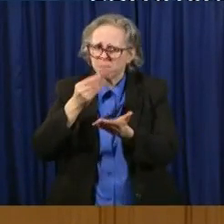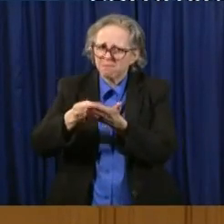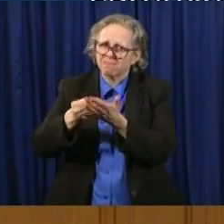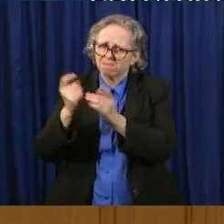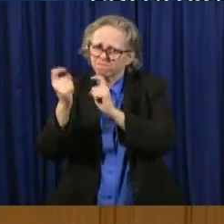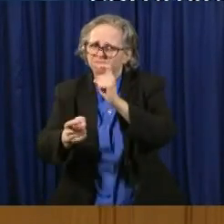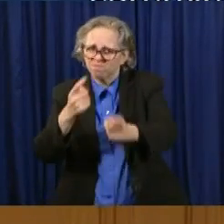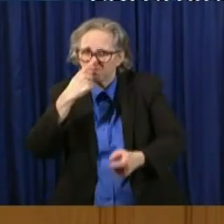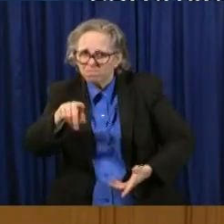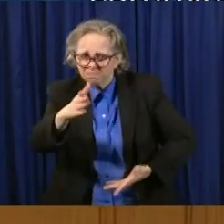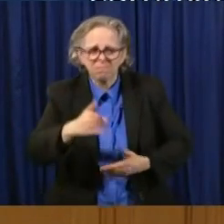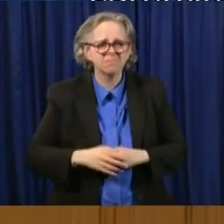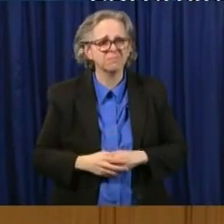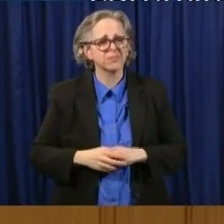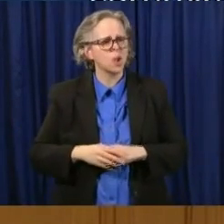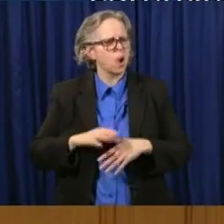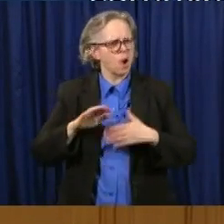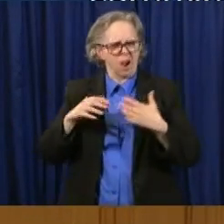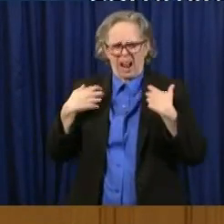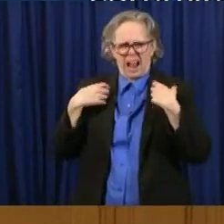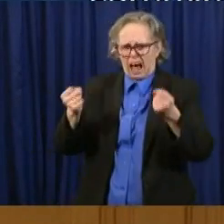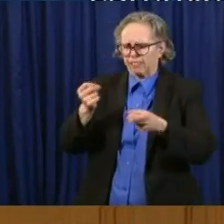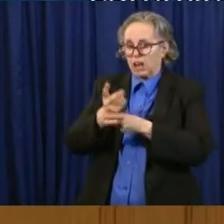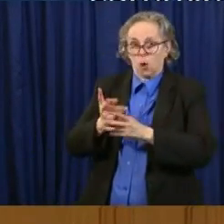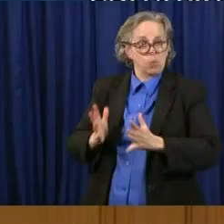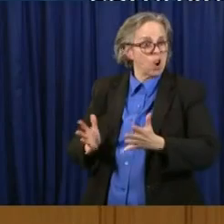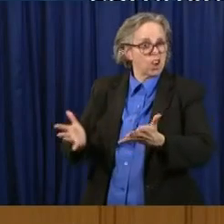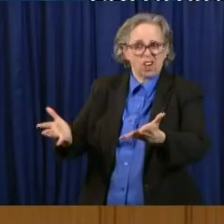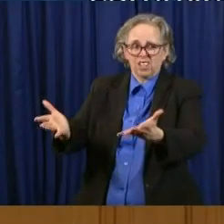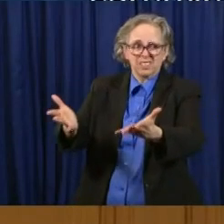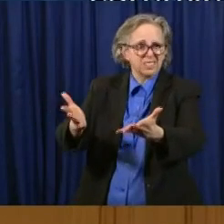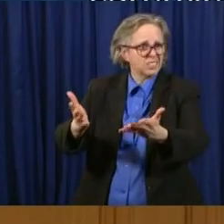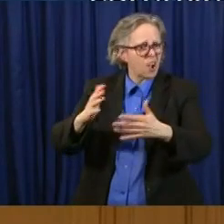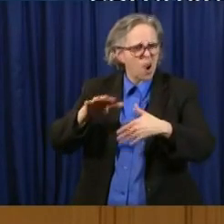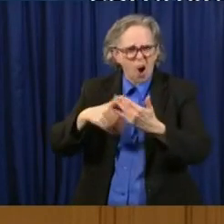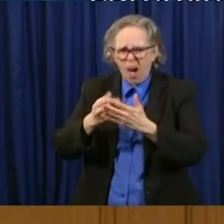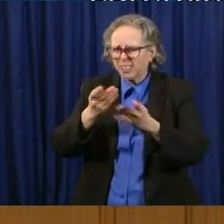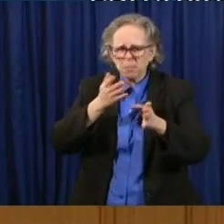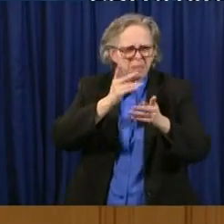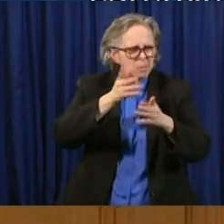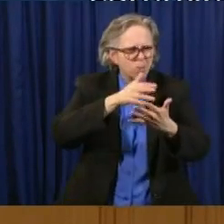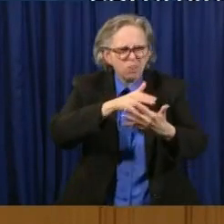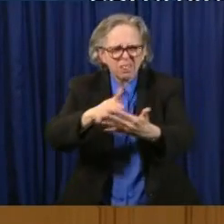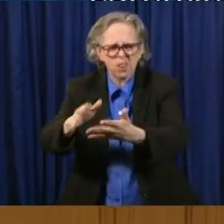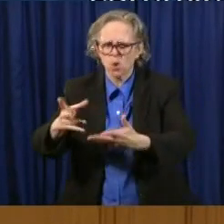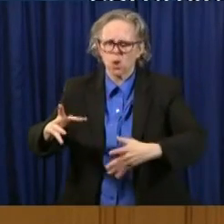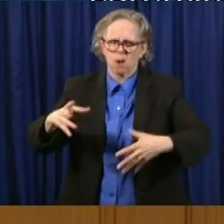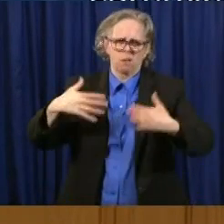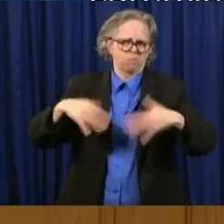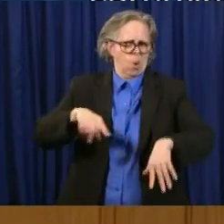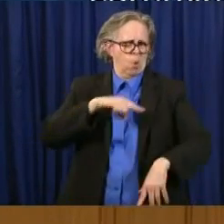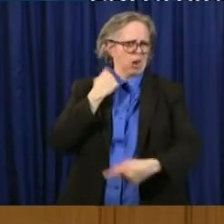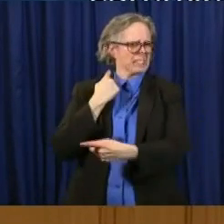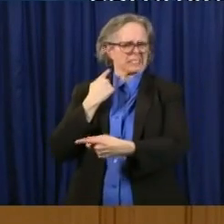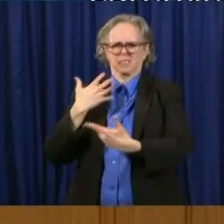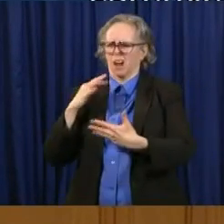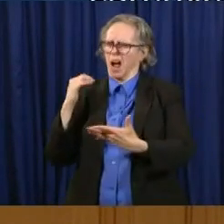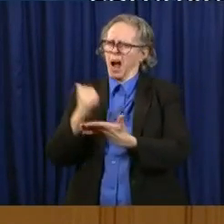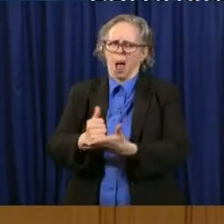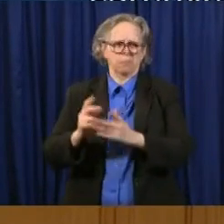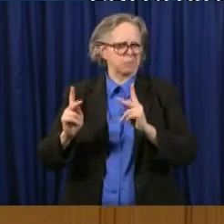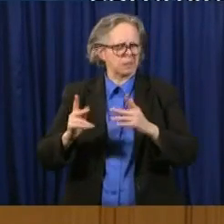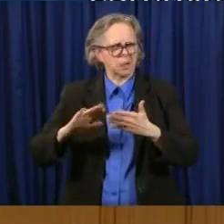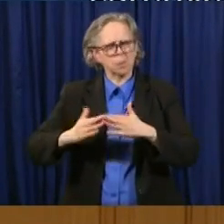the health workers who, and all the fields that are putting themselves out there to help, um, our communities and